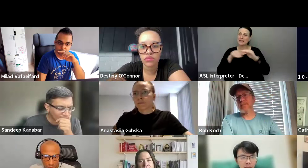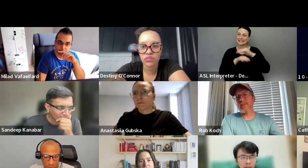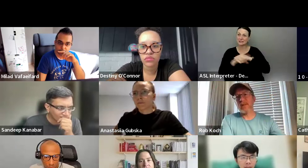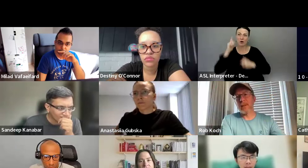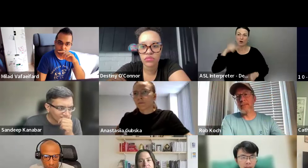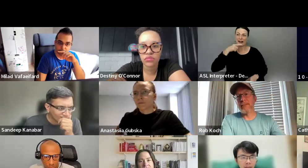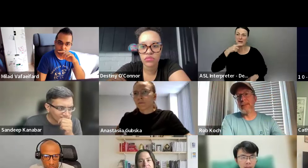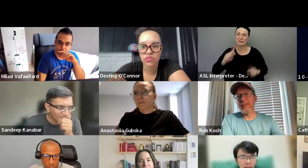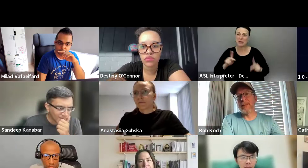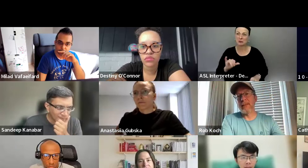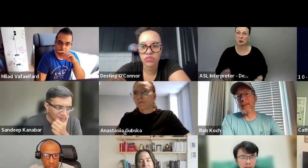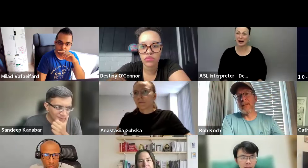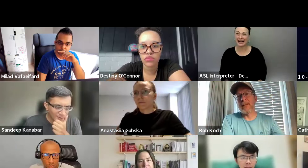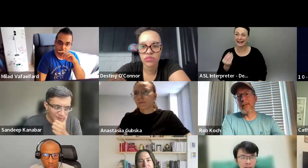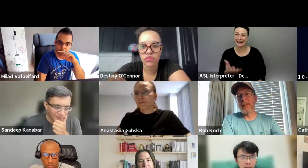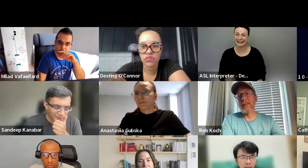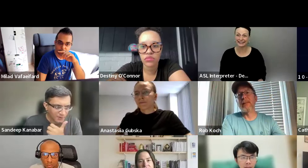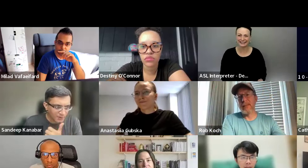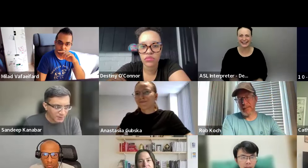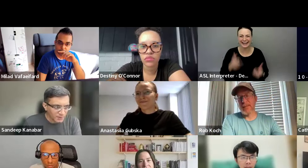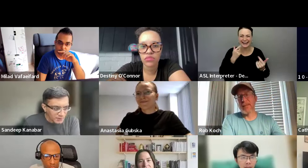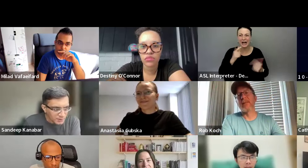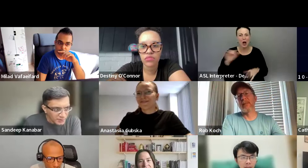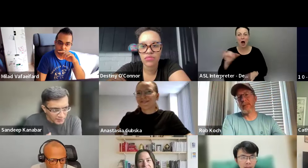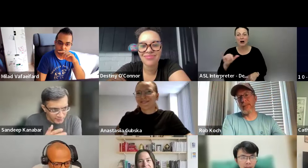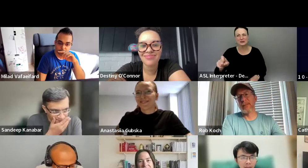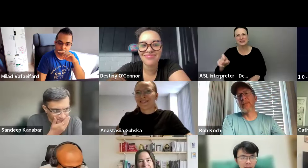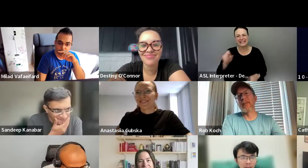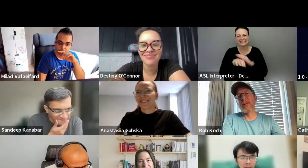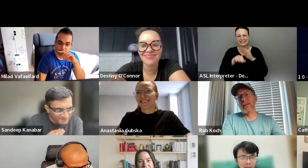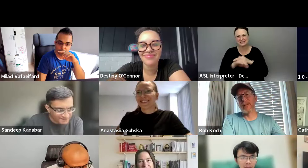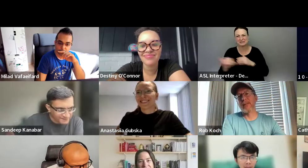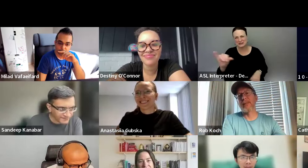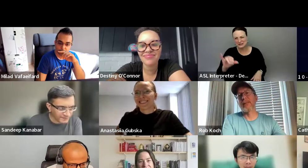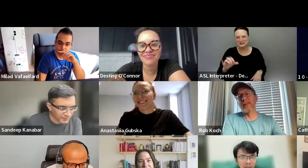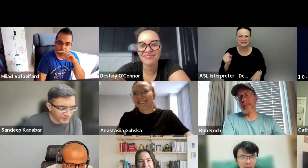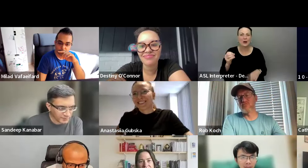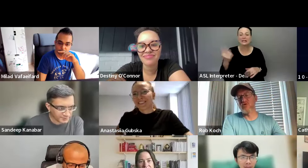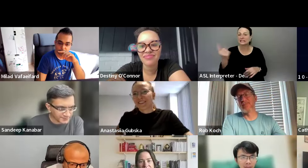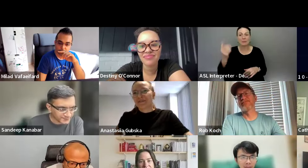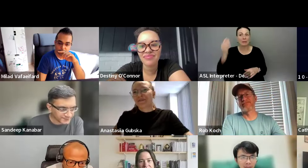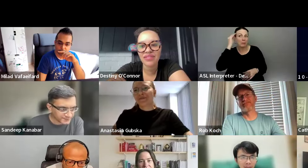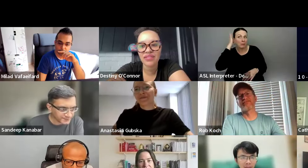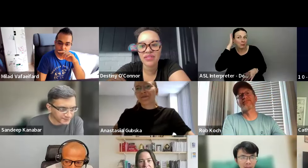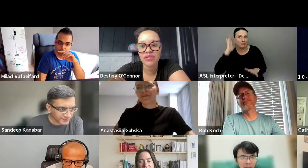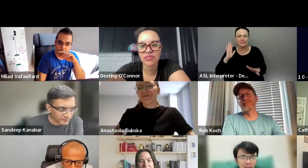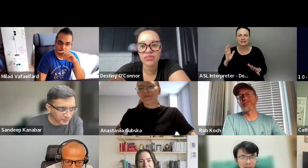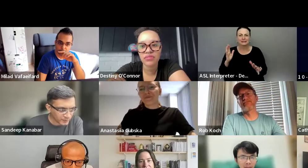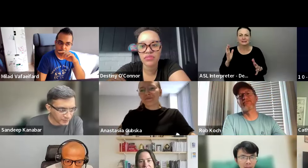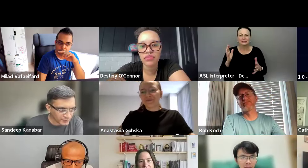hearing people. So we also need accessibility. So something to keep in mind. Uh,